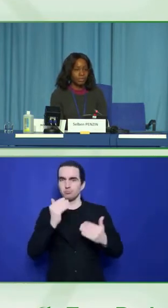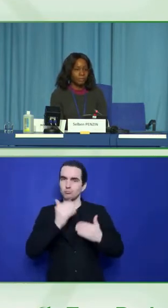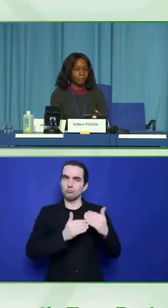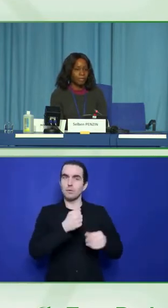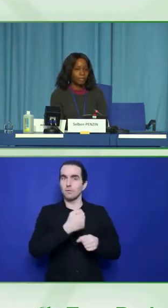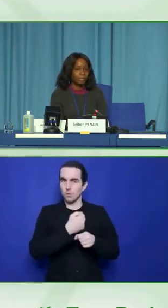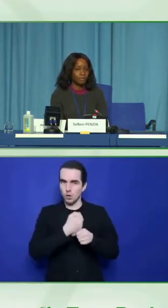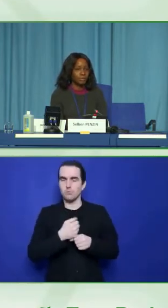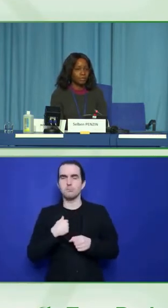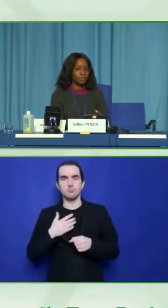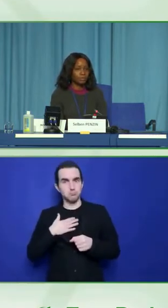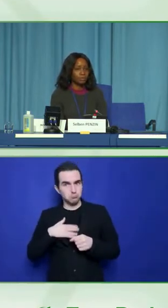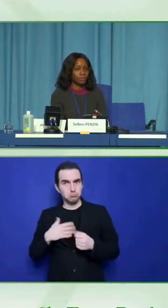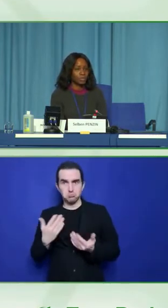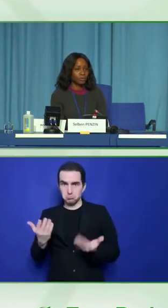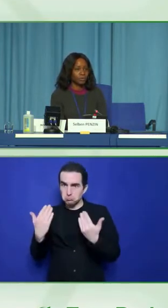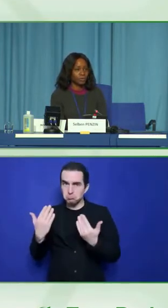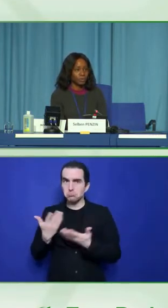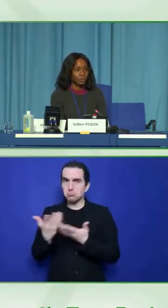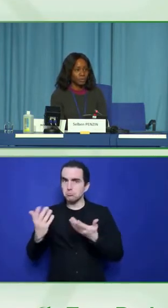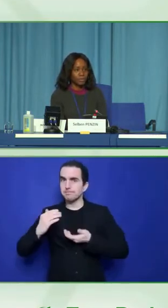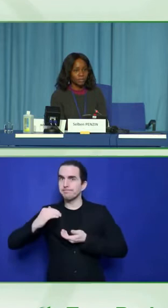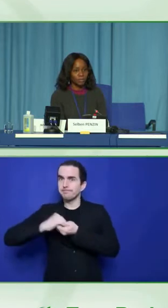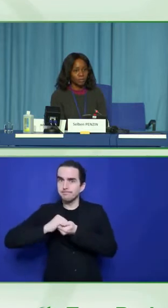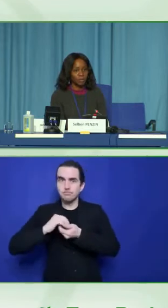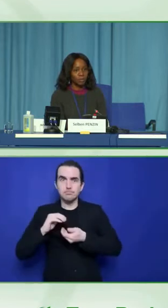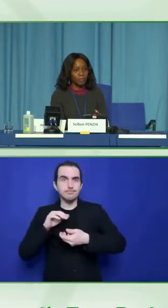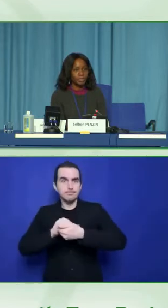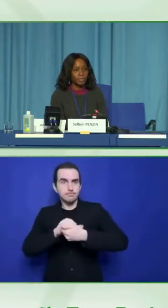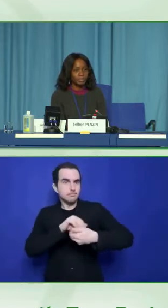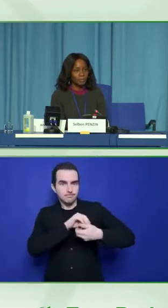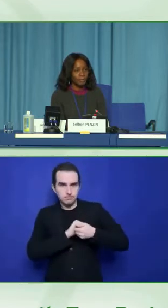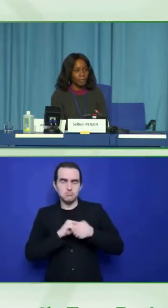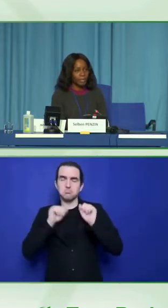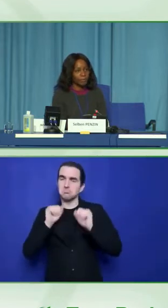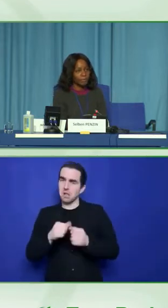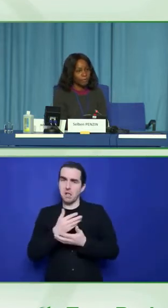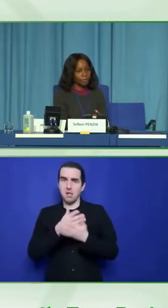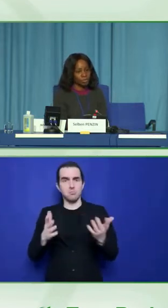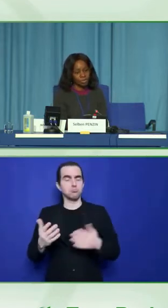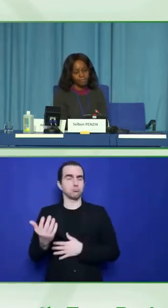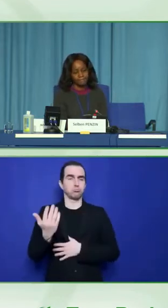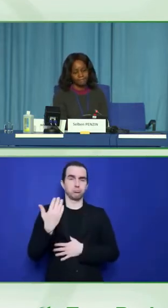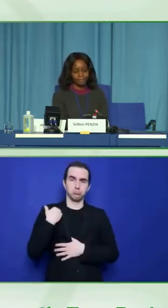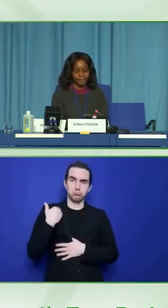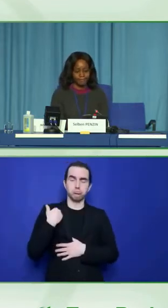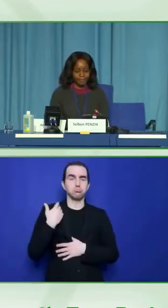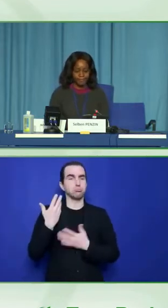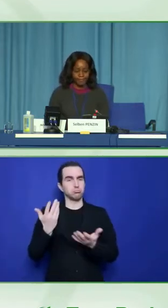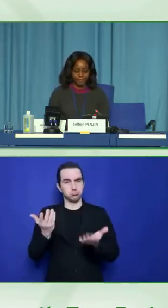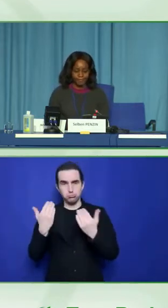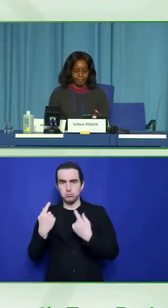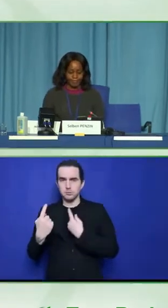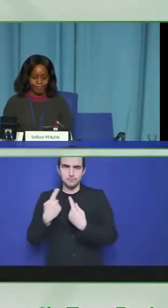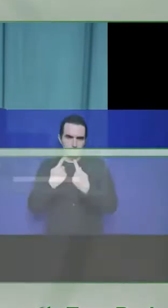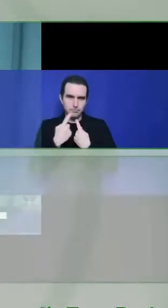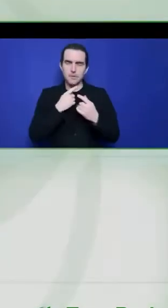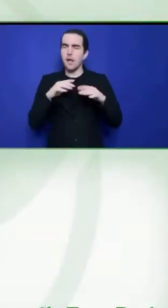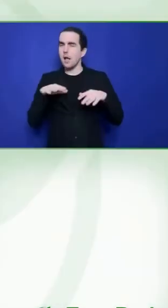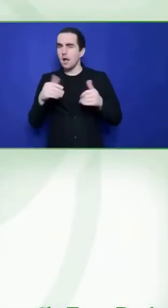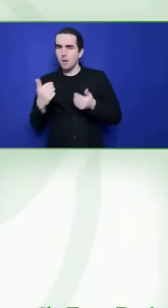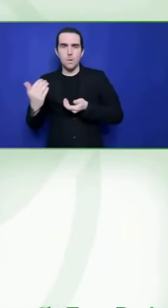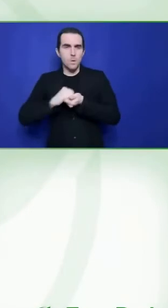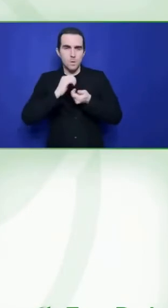toolkits now. And you can also download the toolkits on our website. Thank you very much. Great.